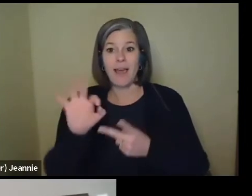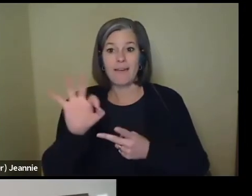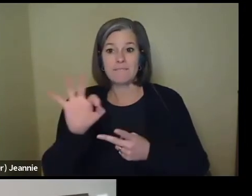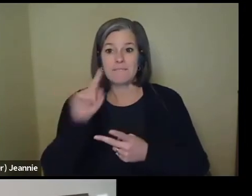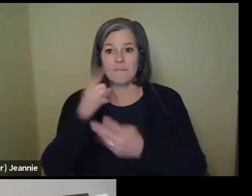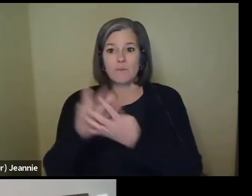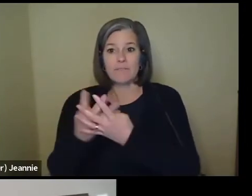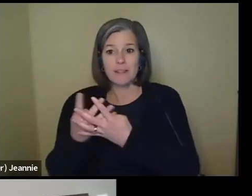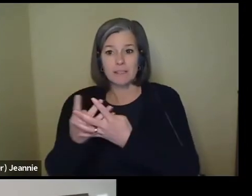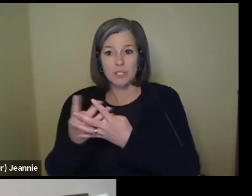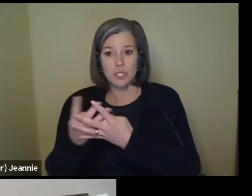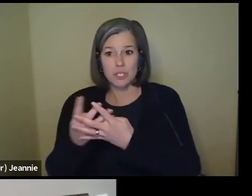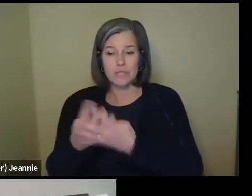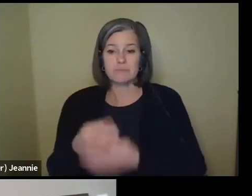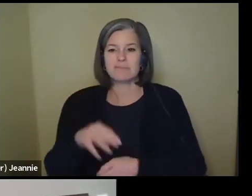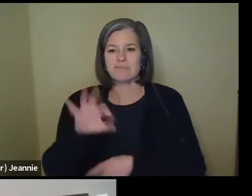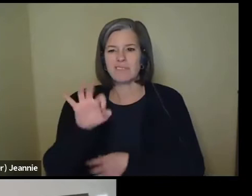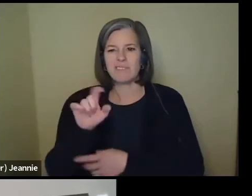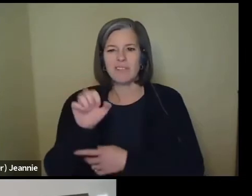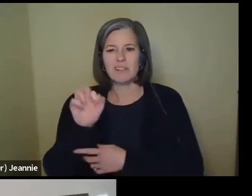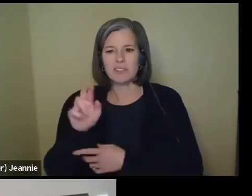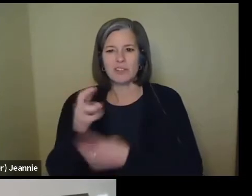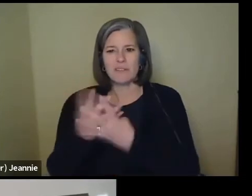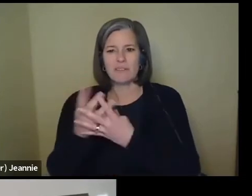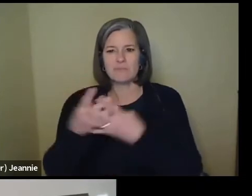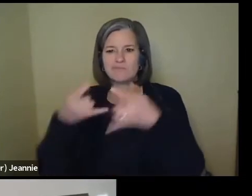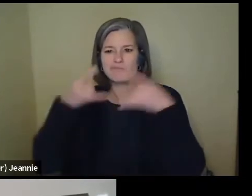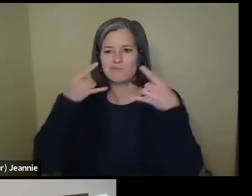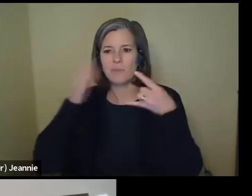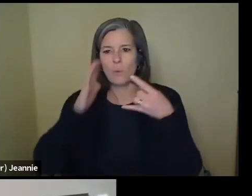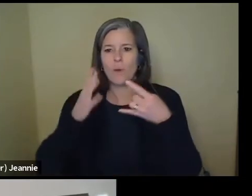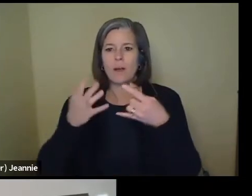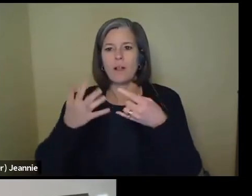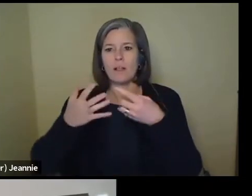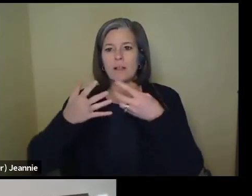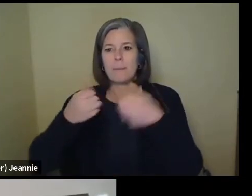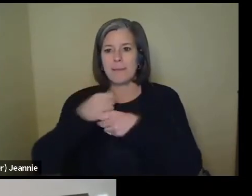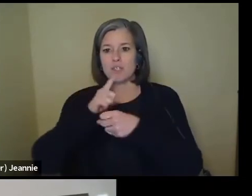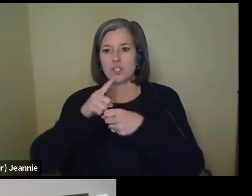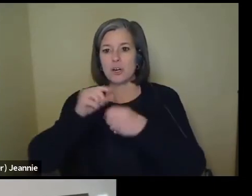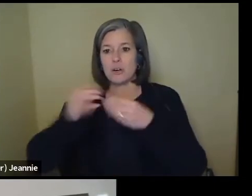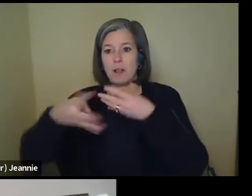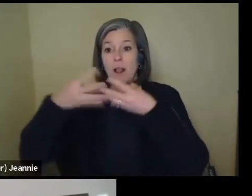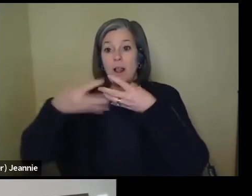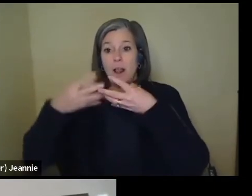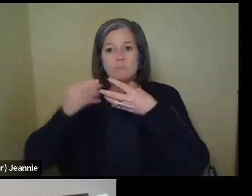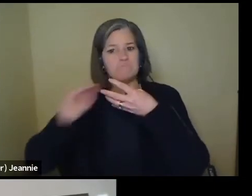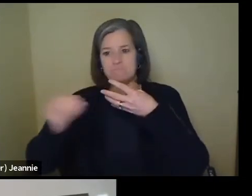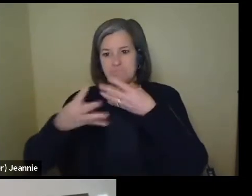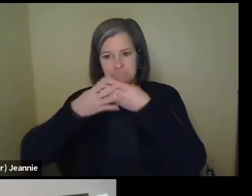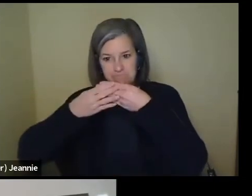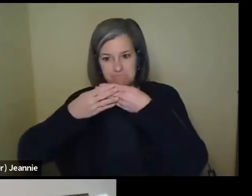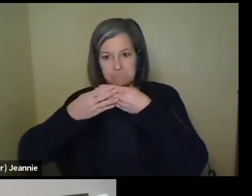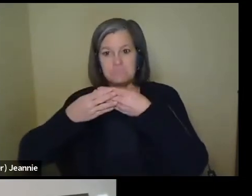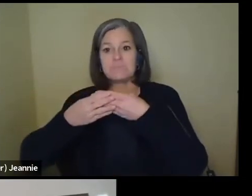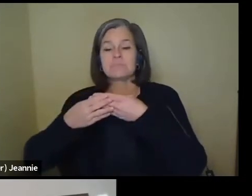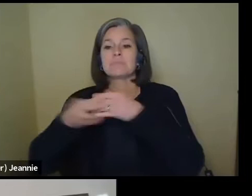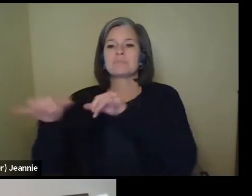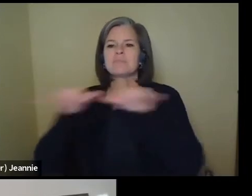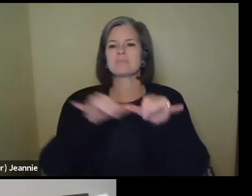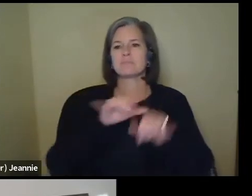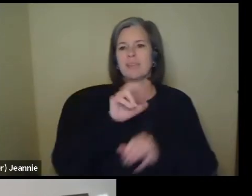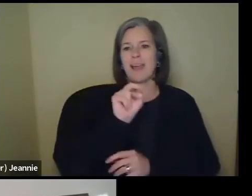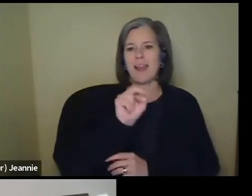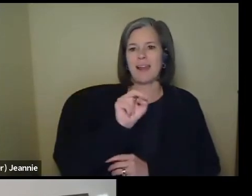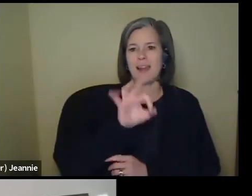filter fabric that will filter small particles quite similar to an N95 respirator